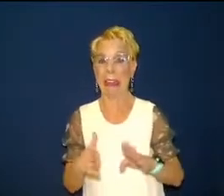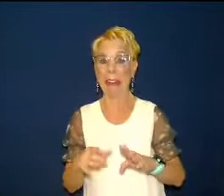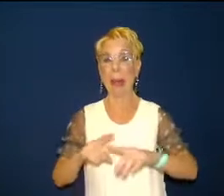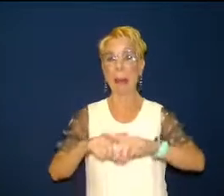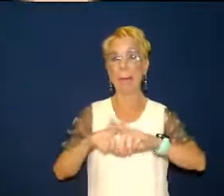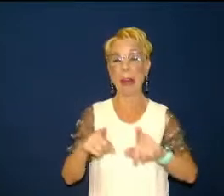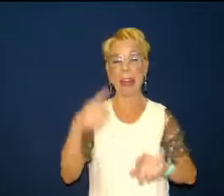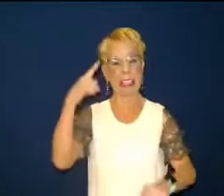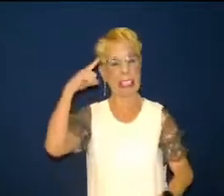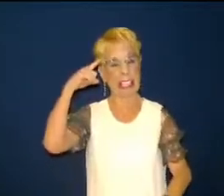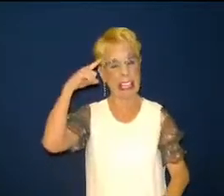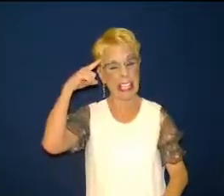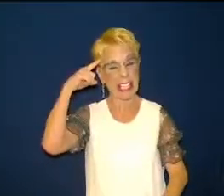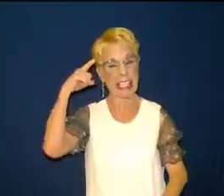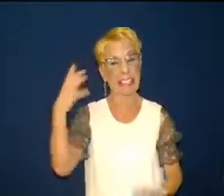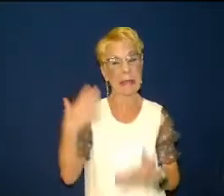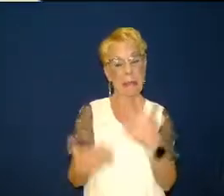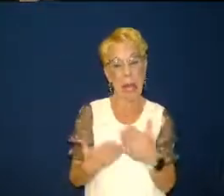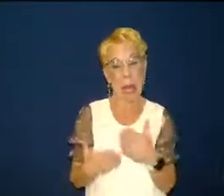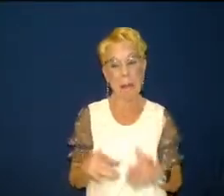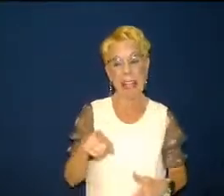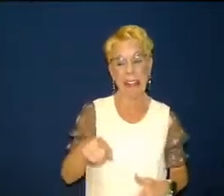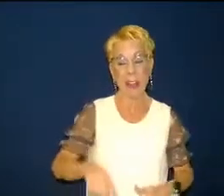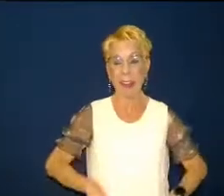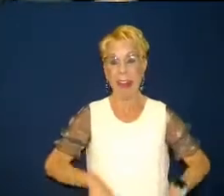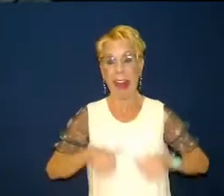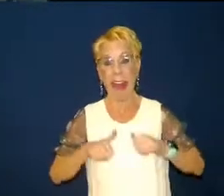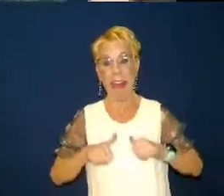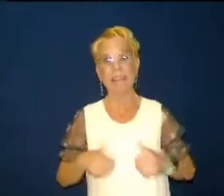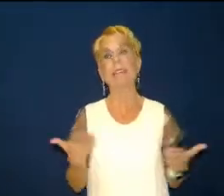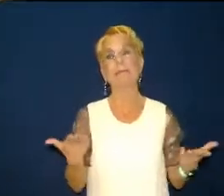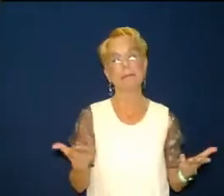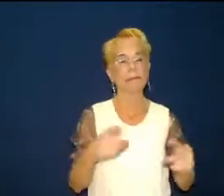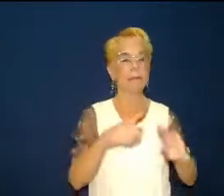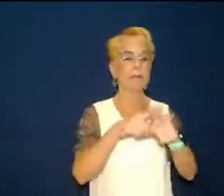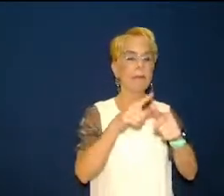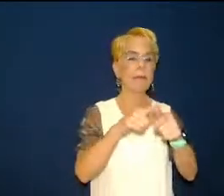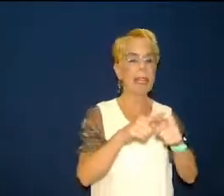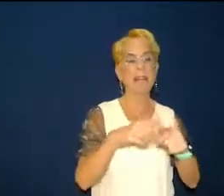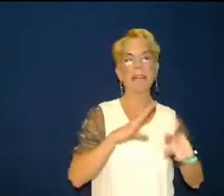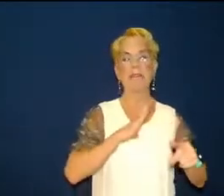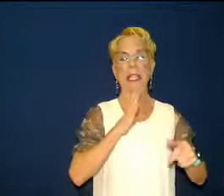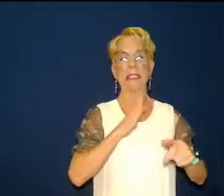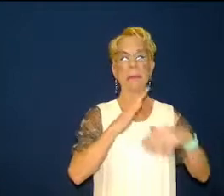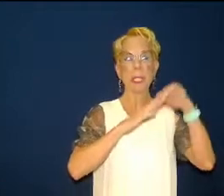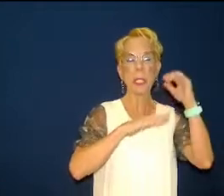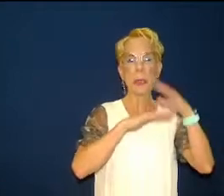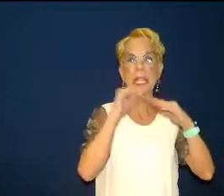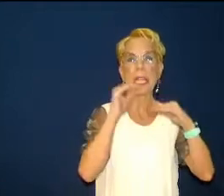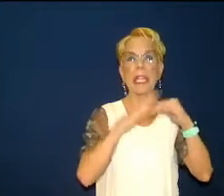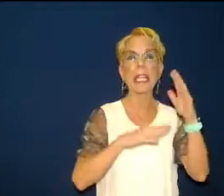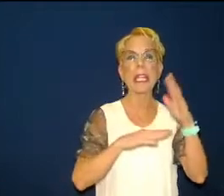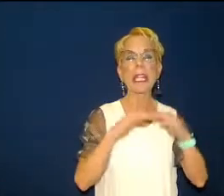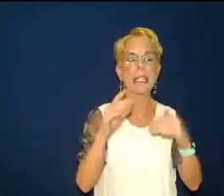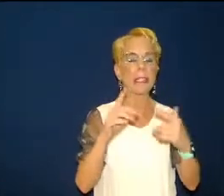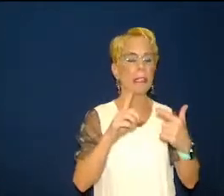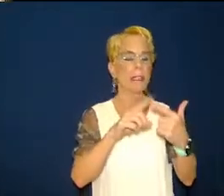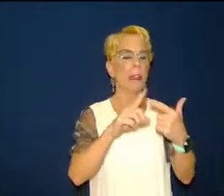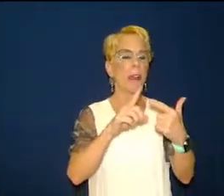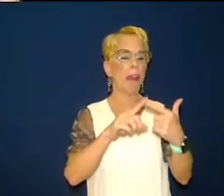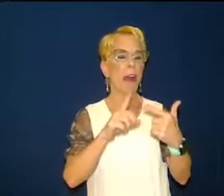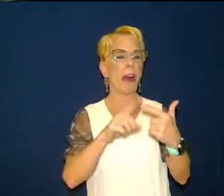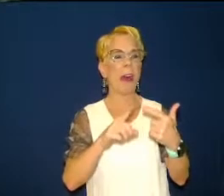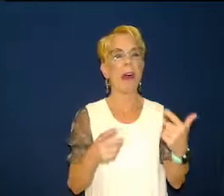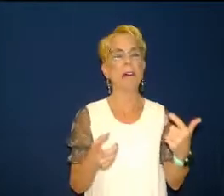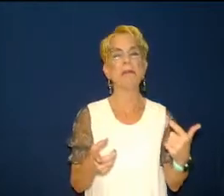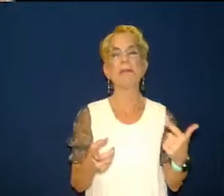they've got people that are doing things it looks nice just come in here on a sunday manicured and uh and all that and it